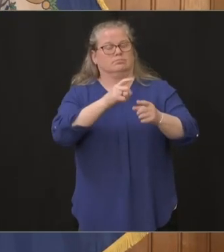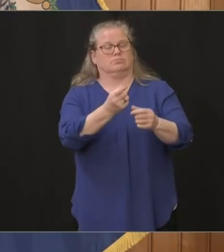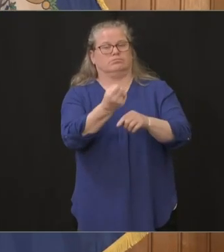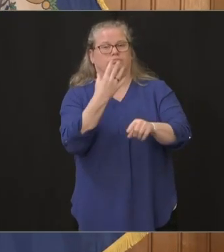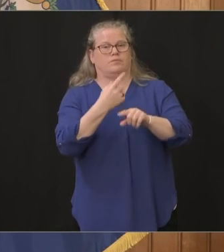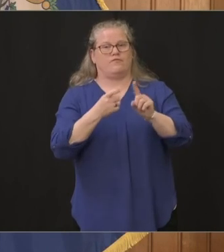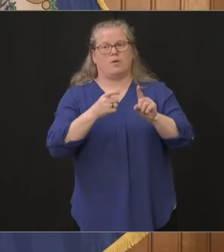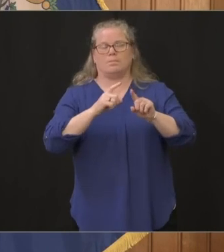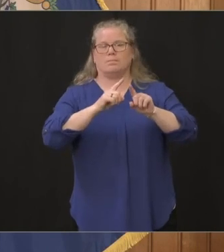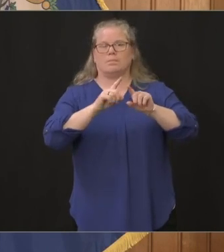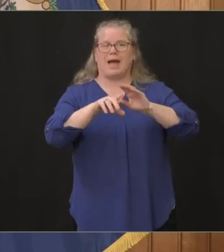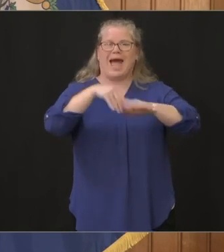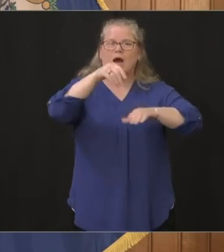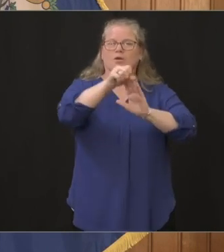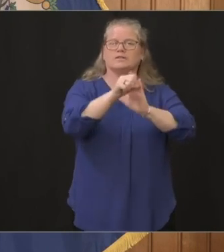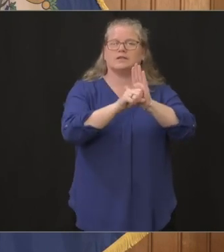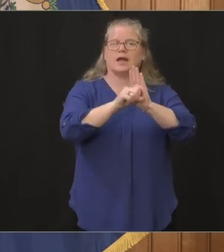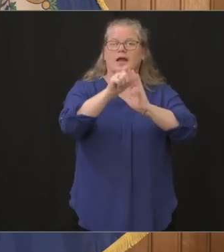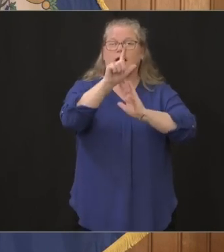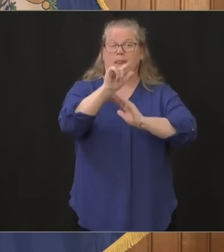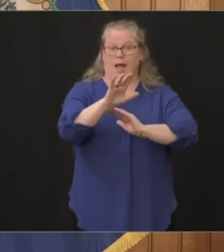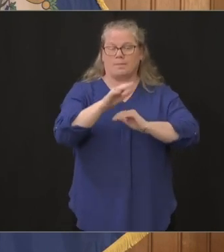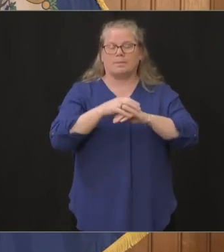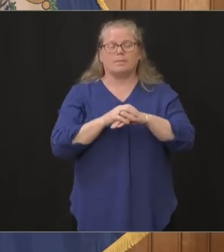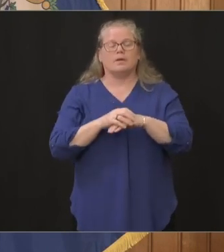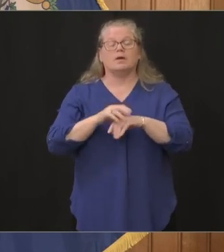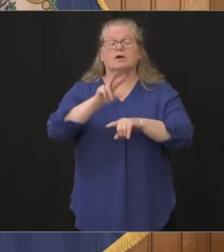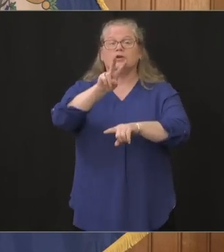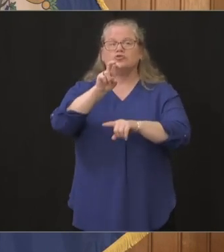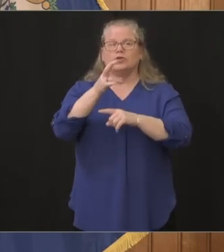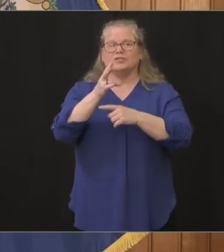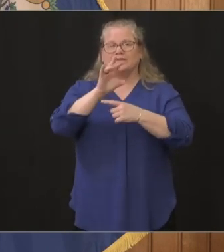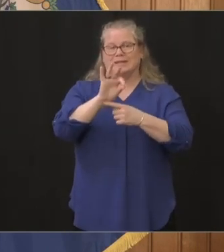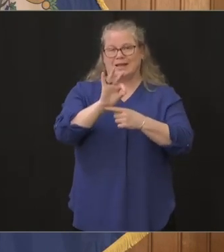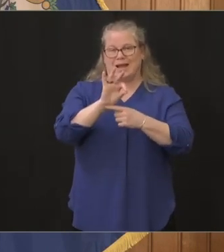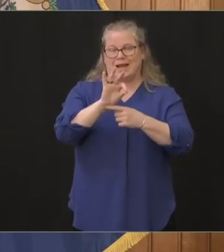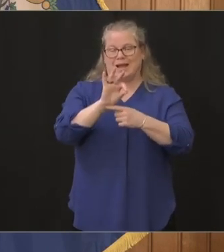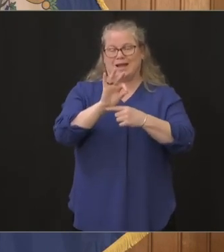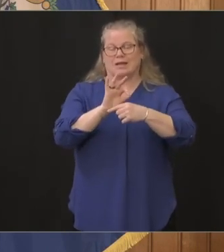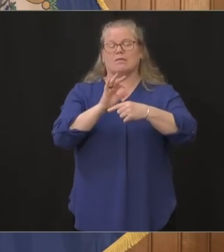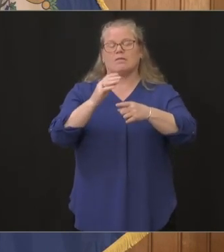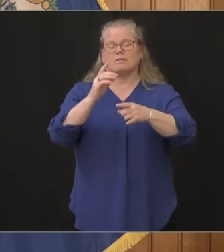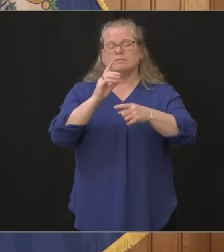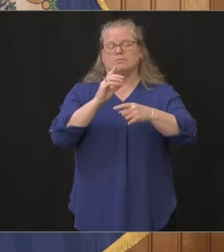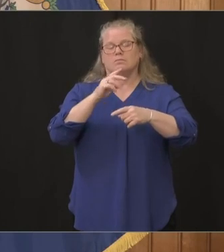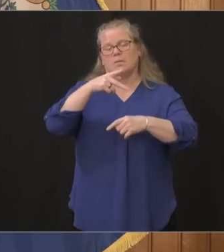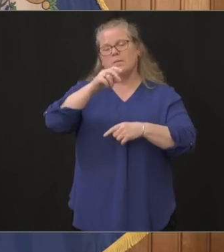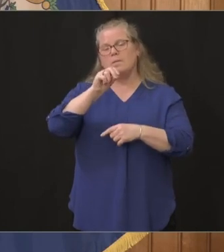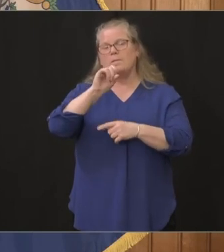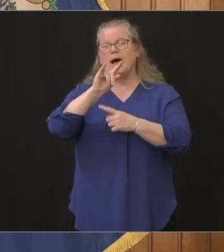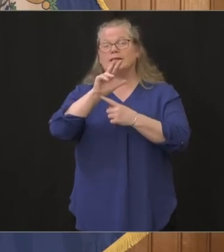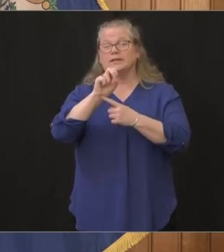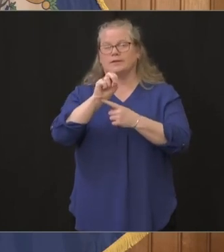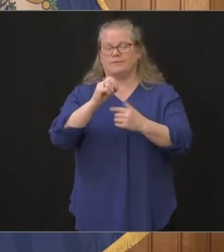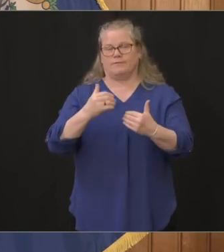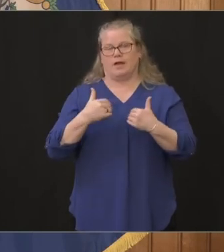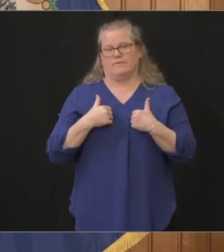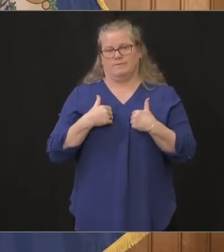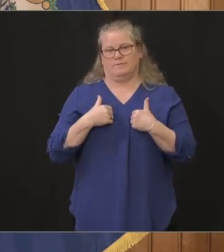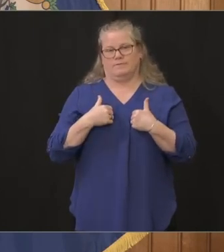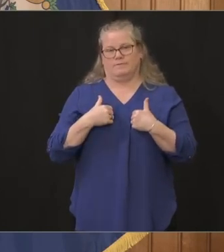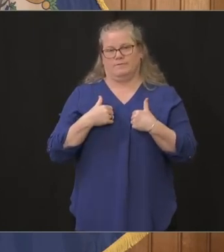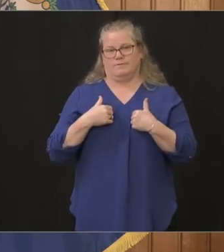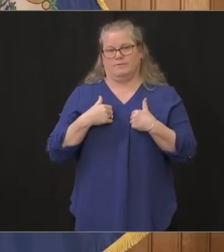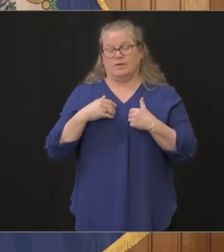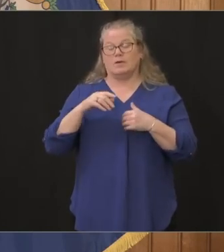tests 279 came back positive a little interesting that's a big number the biggest